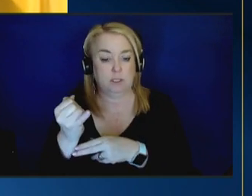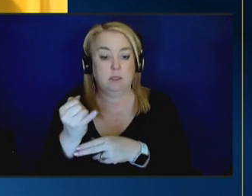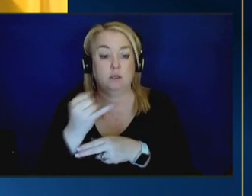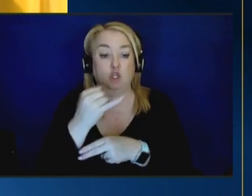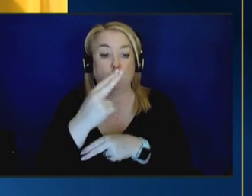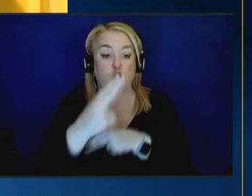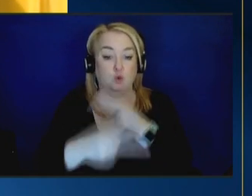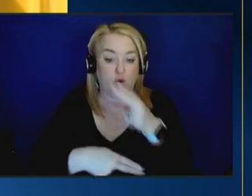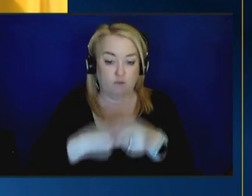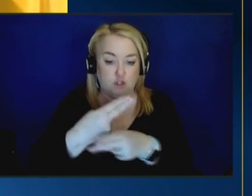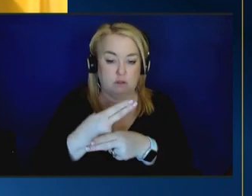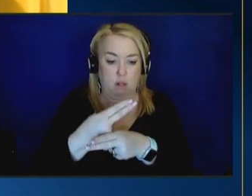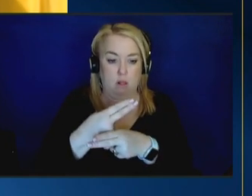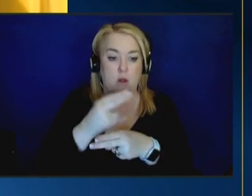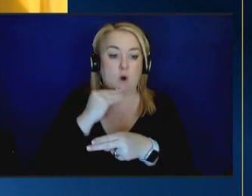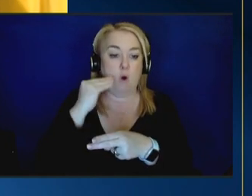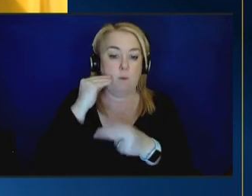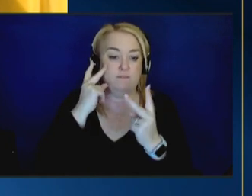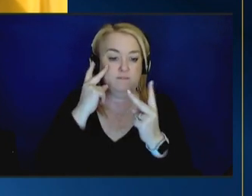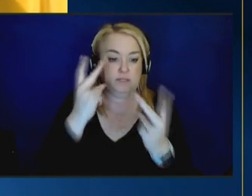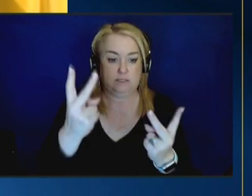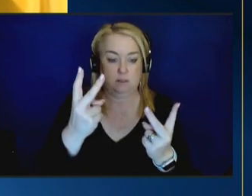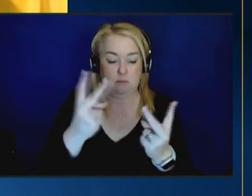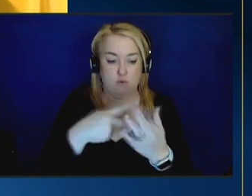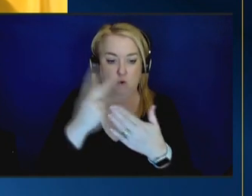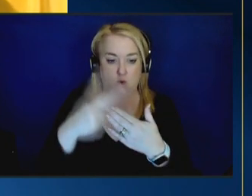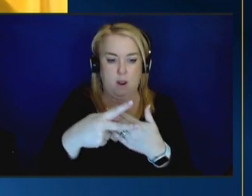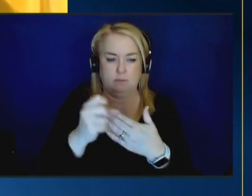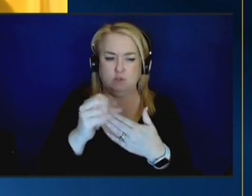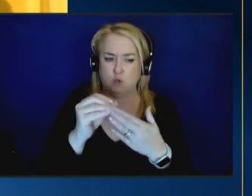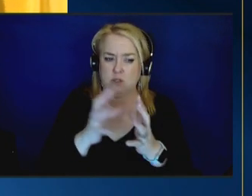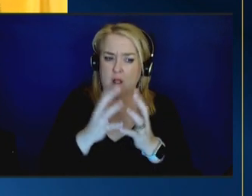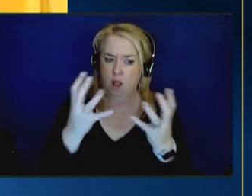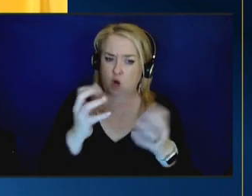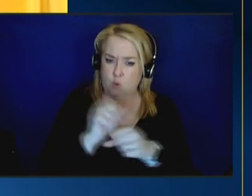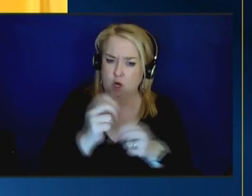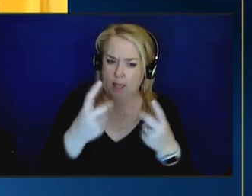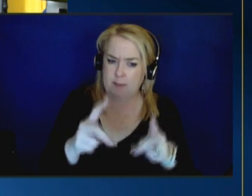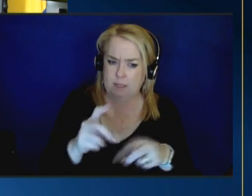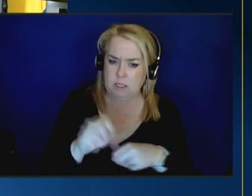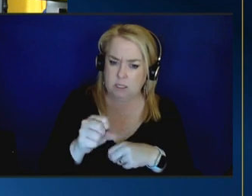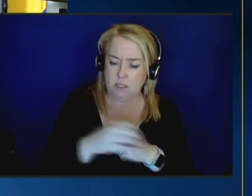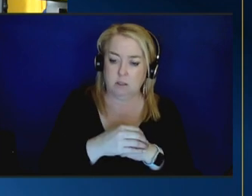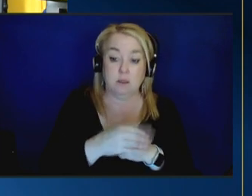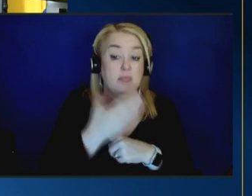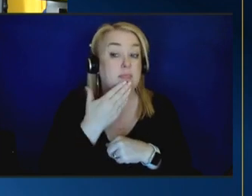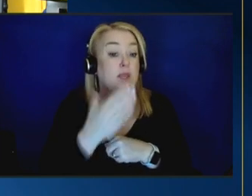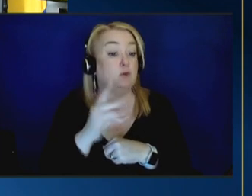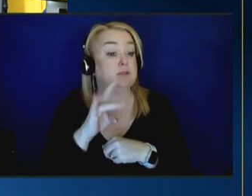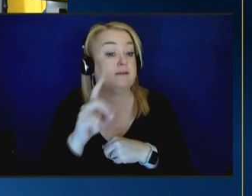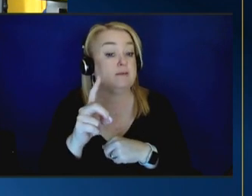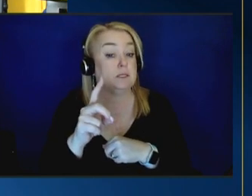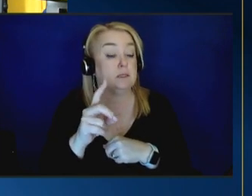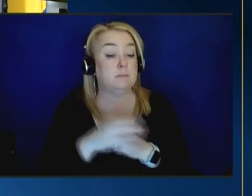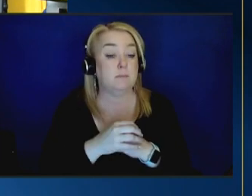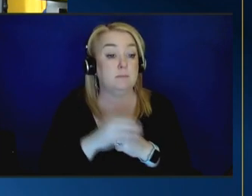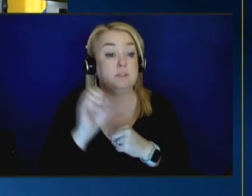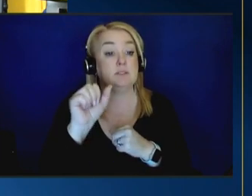visiting programs that will reach all families so i think there's a lot of really exciting work happening thank you david sarah i want to go to you